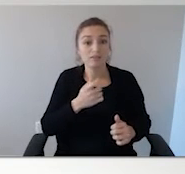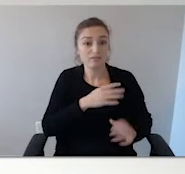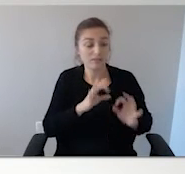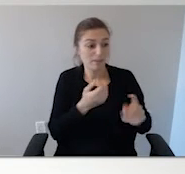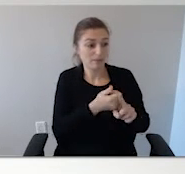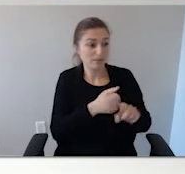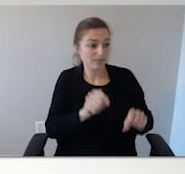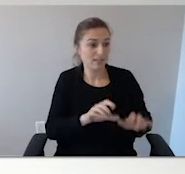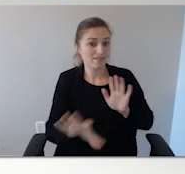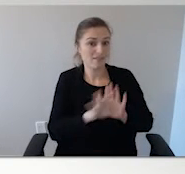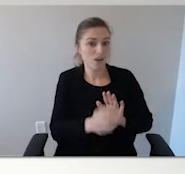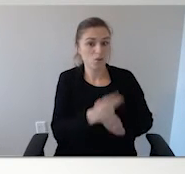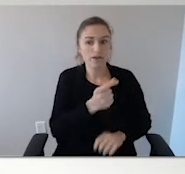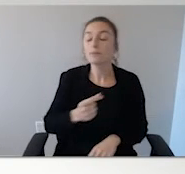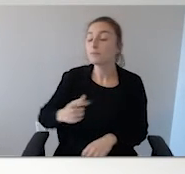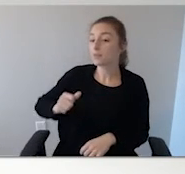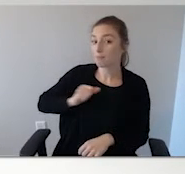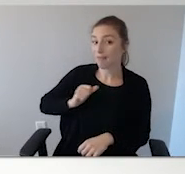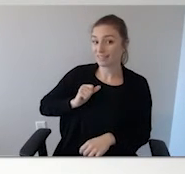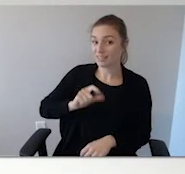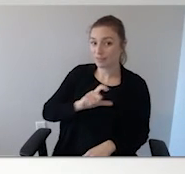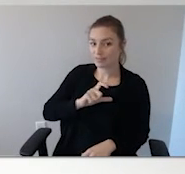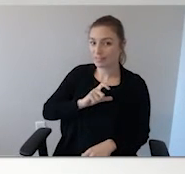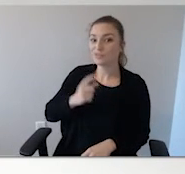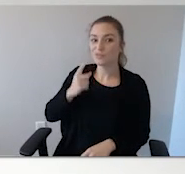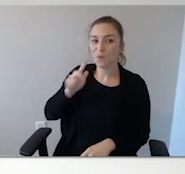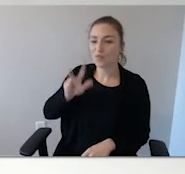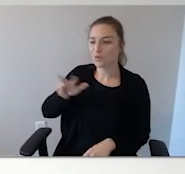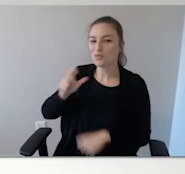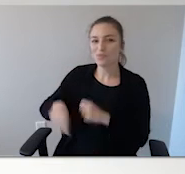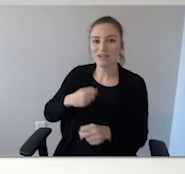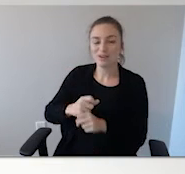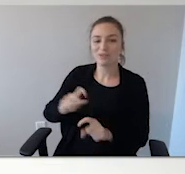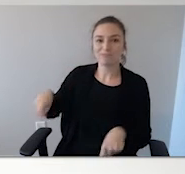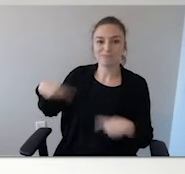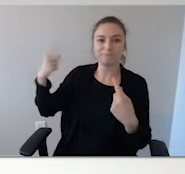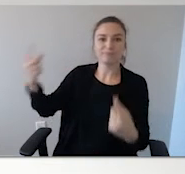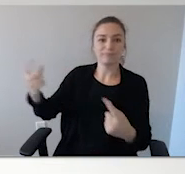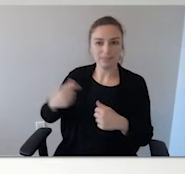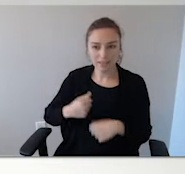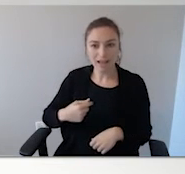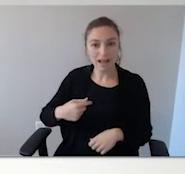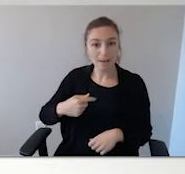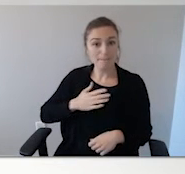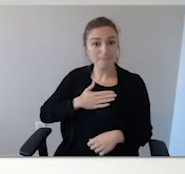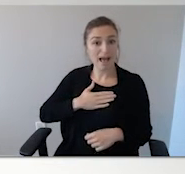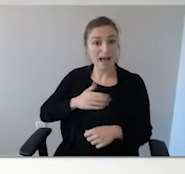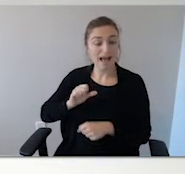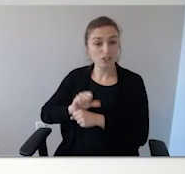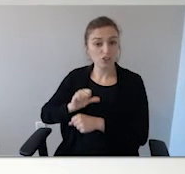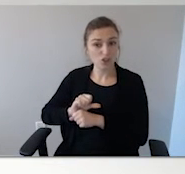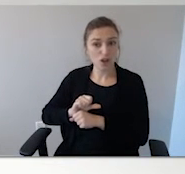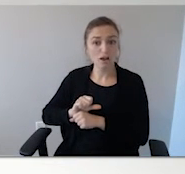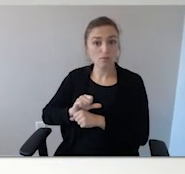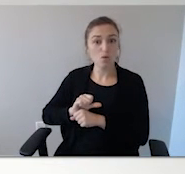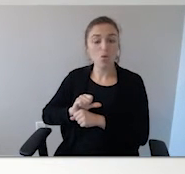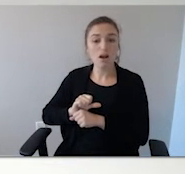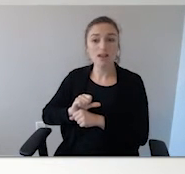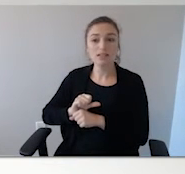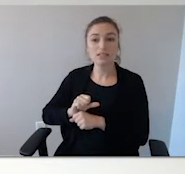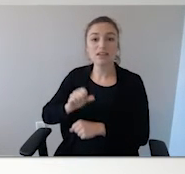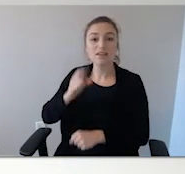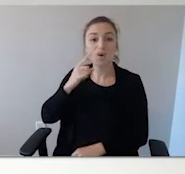police officer in Chesapeake, Virginia for 33 years. One of my jobs was commanding officer of special operations, which was SWAT